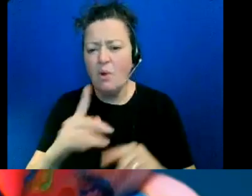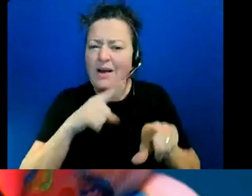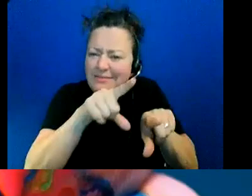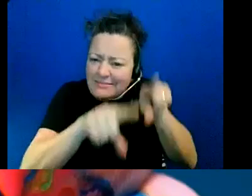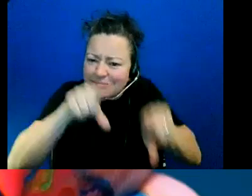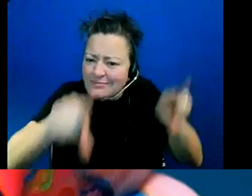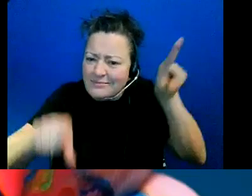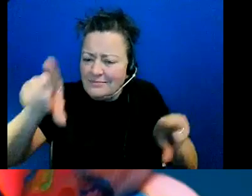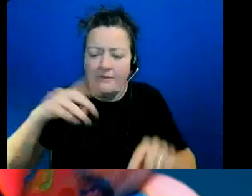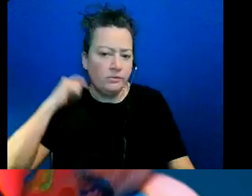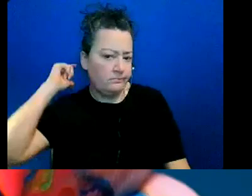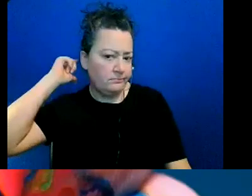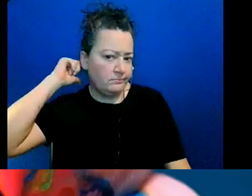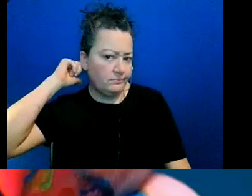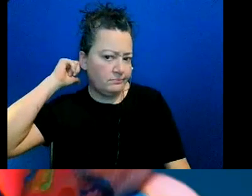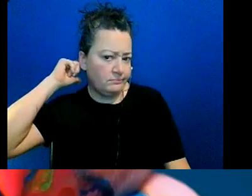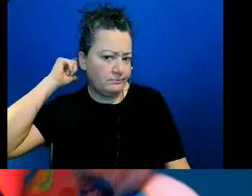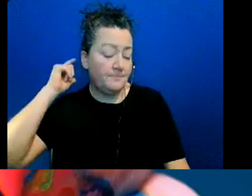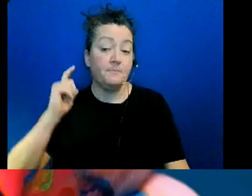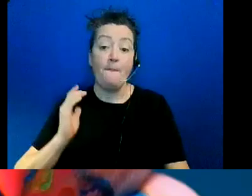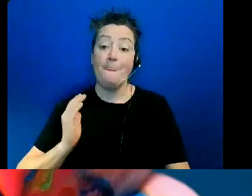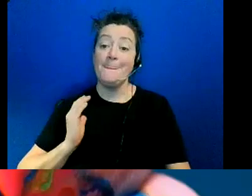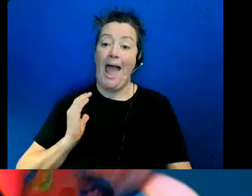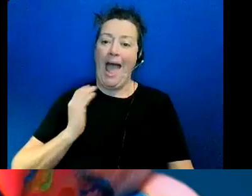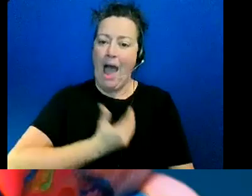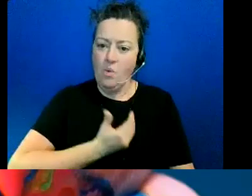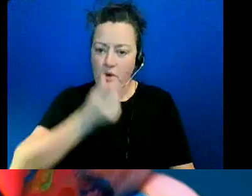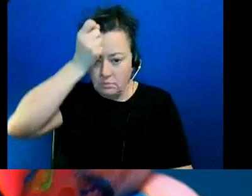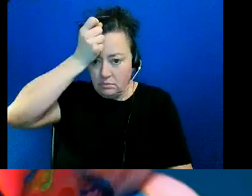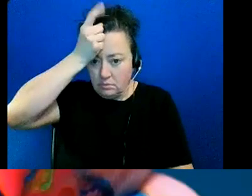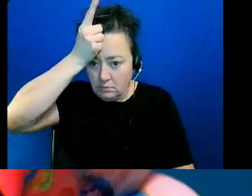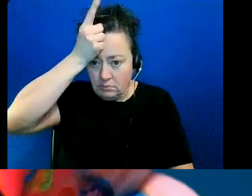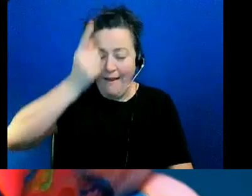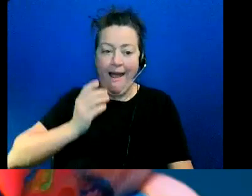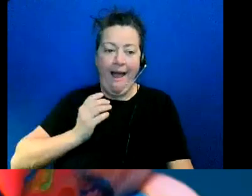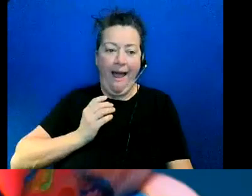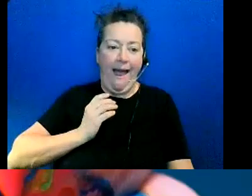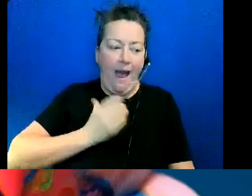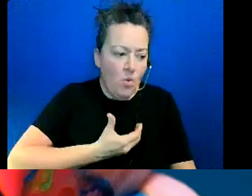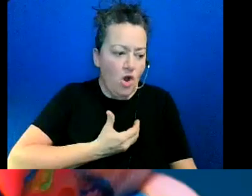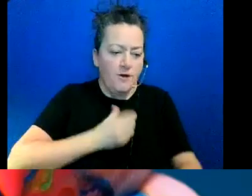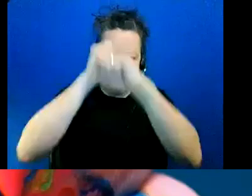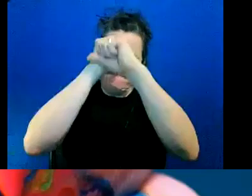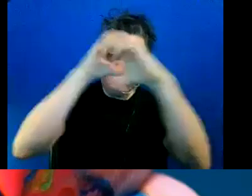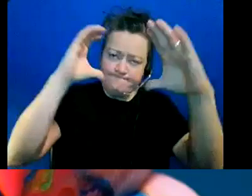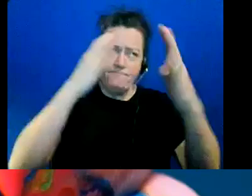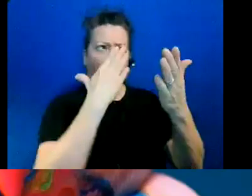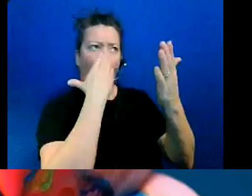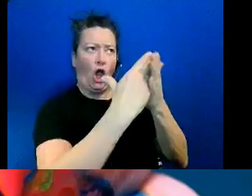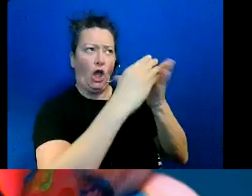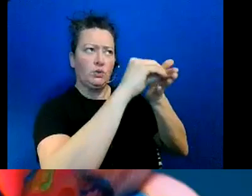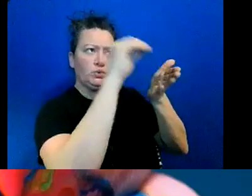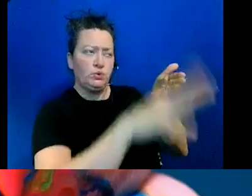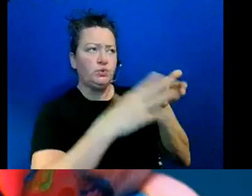definition or our understanding of what a good student is or what a good teacher is is also culturally